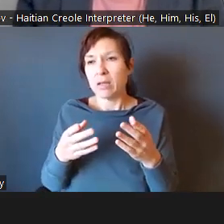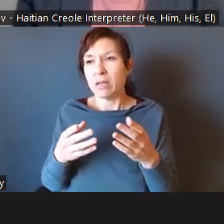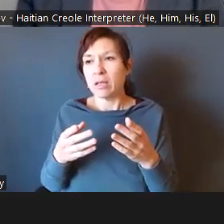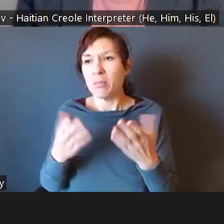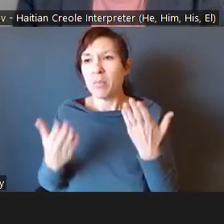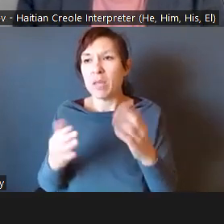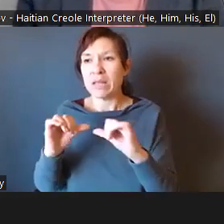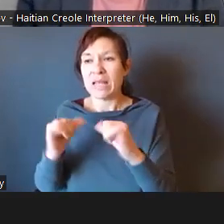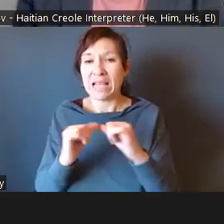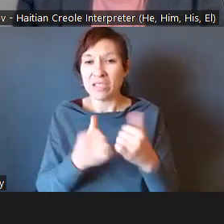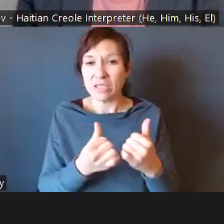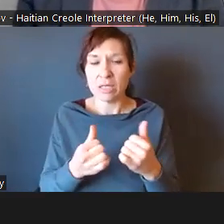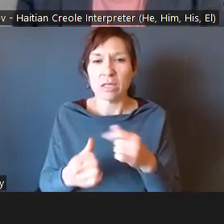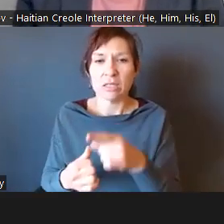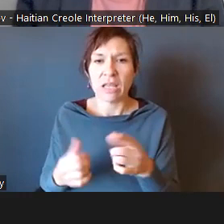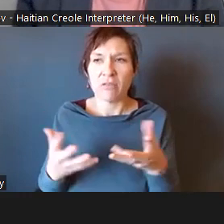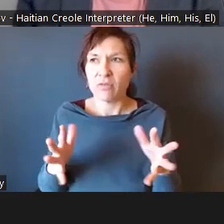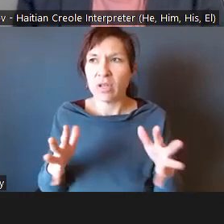how they will